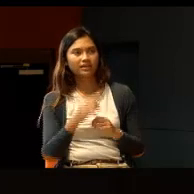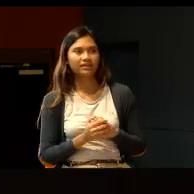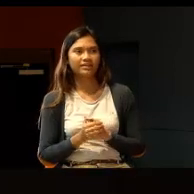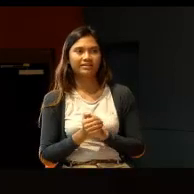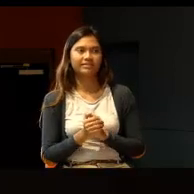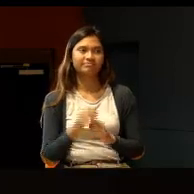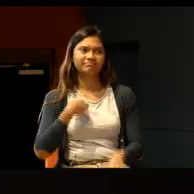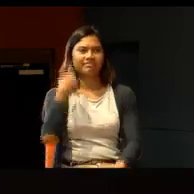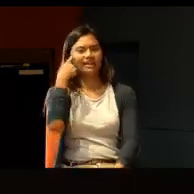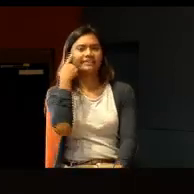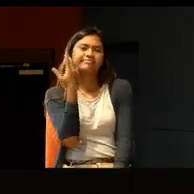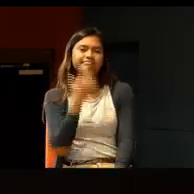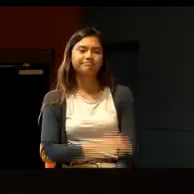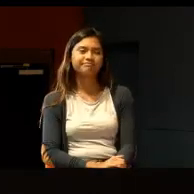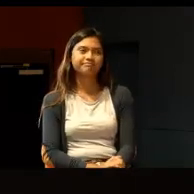I think,